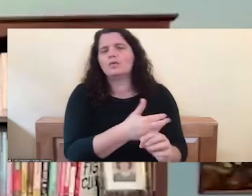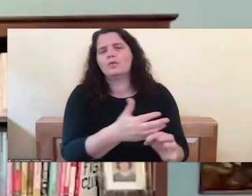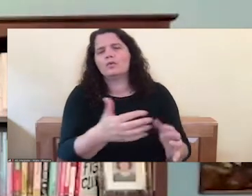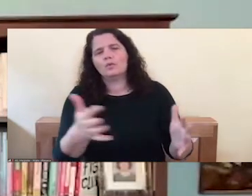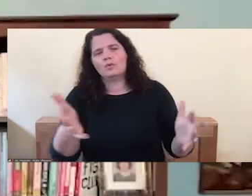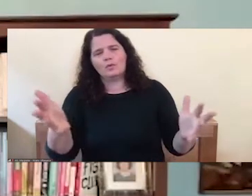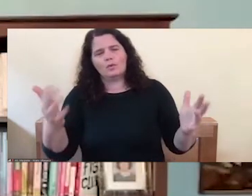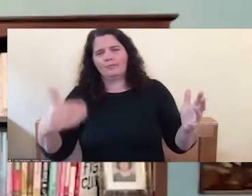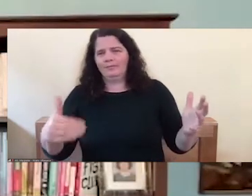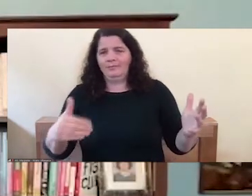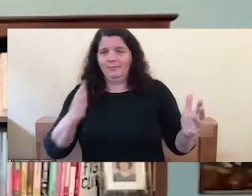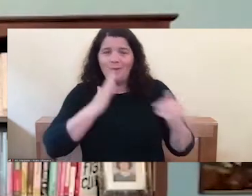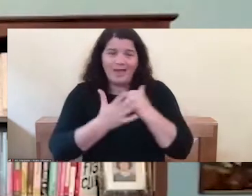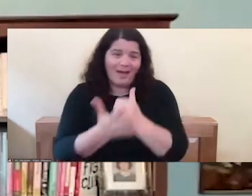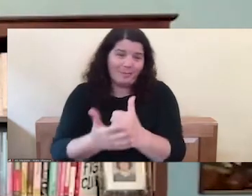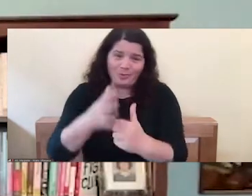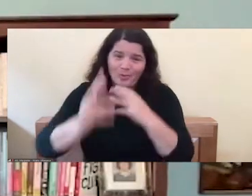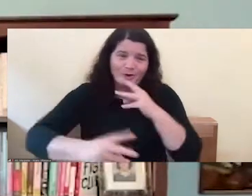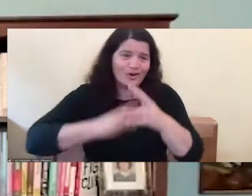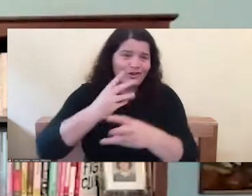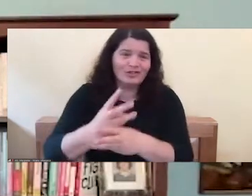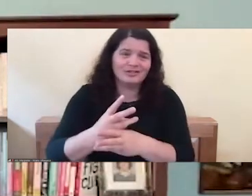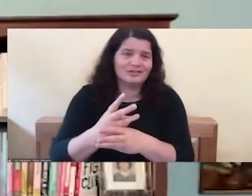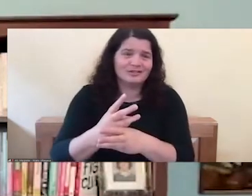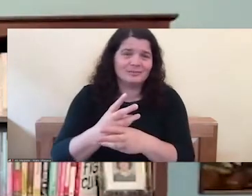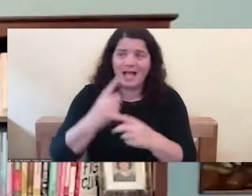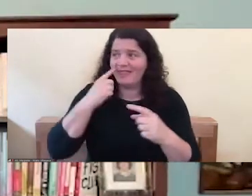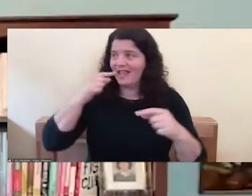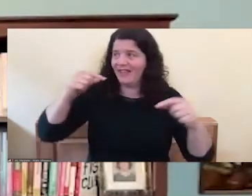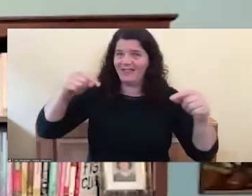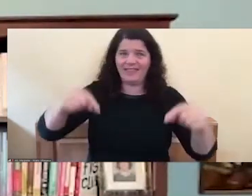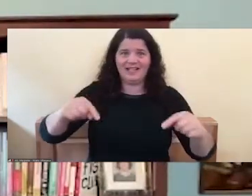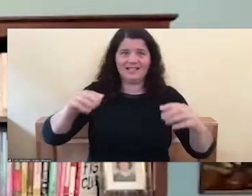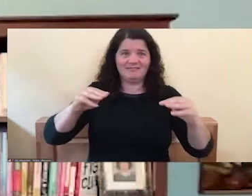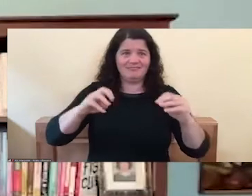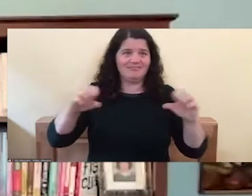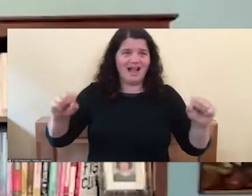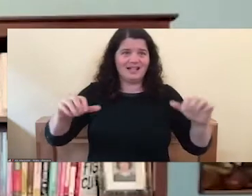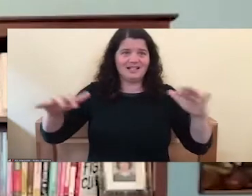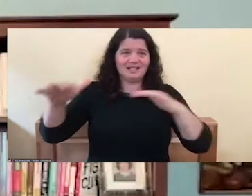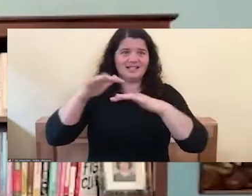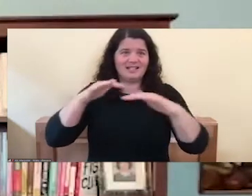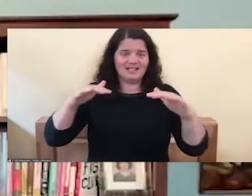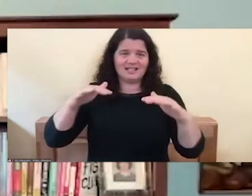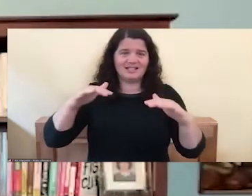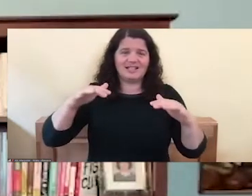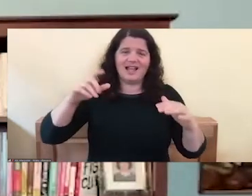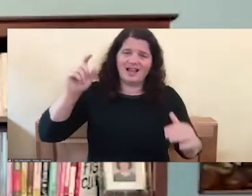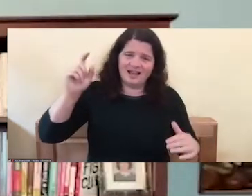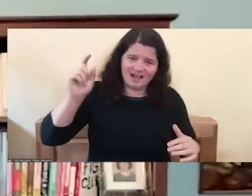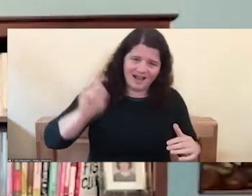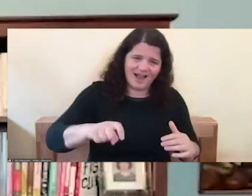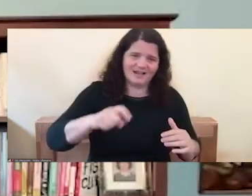I think we aren't going to get out of this mess we're in without the full participation of women.